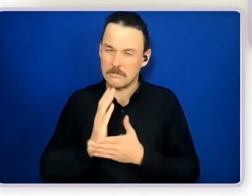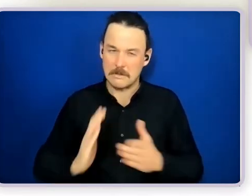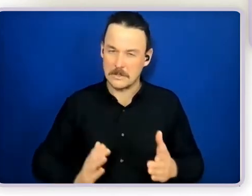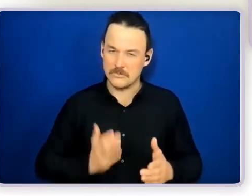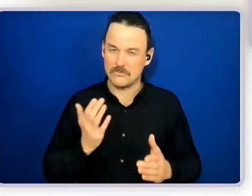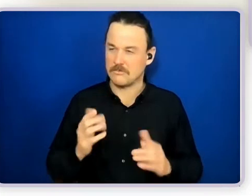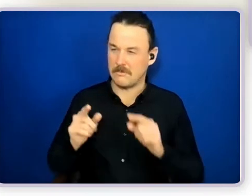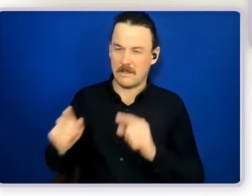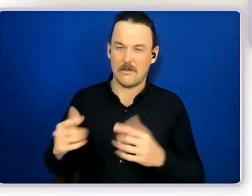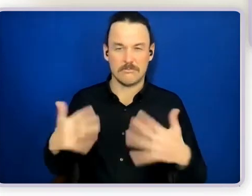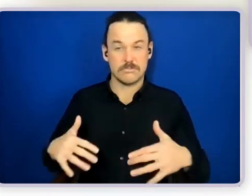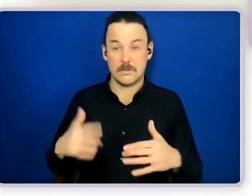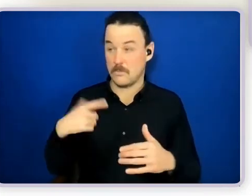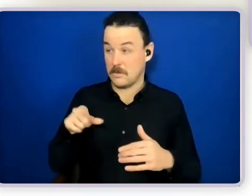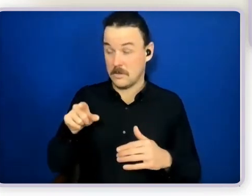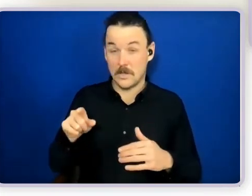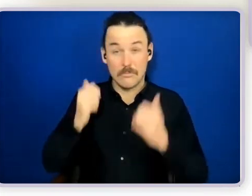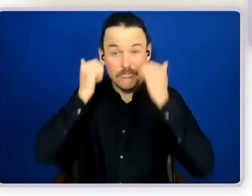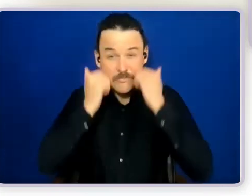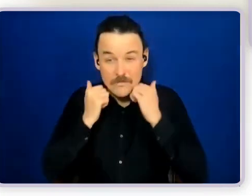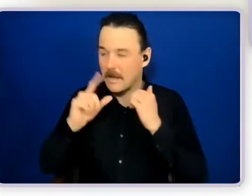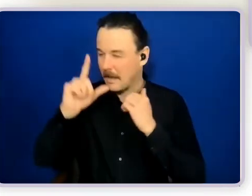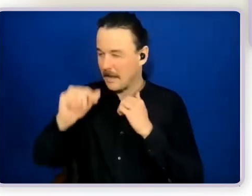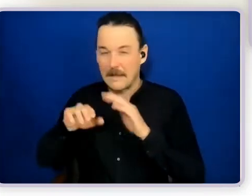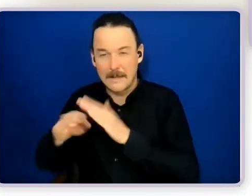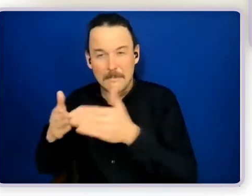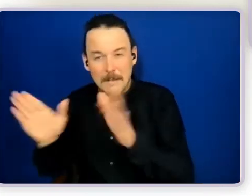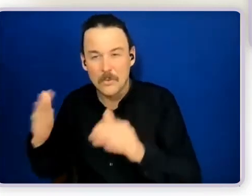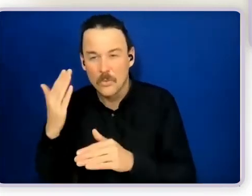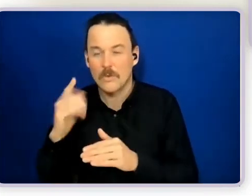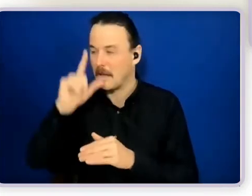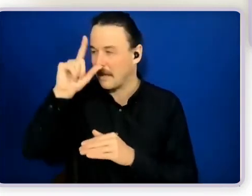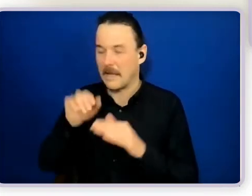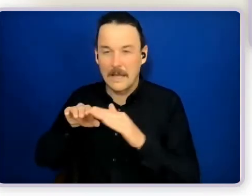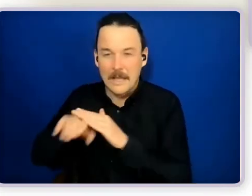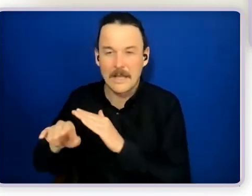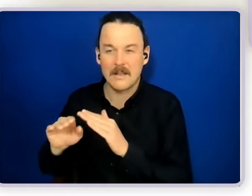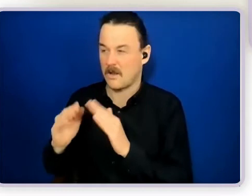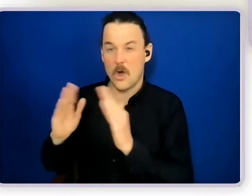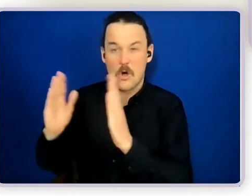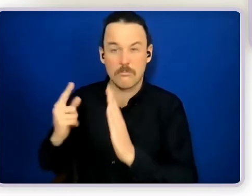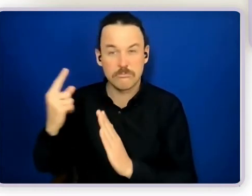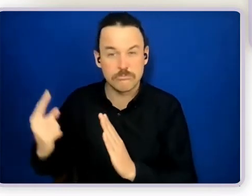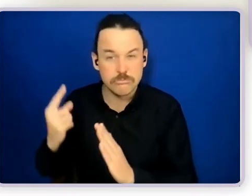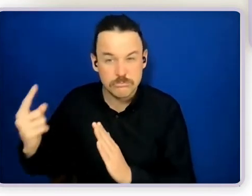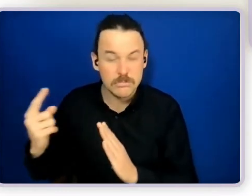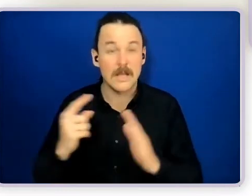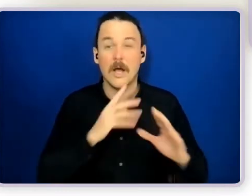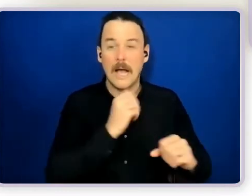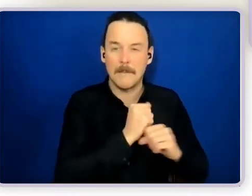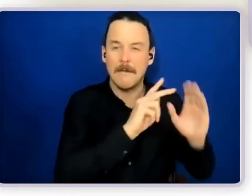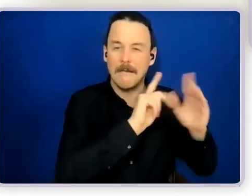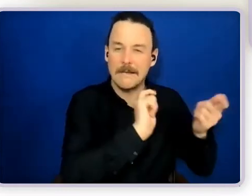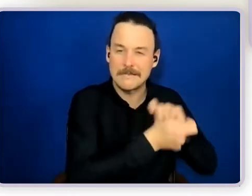policy, government regulations, all sorts of things to enable Mina to live simply a